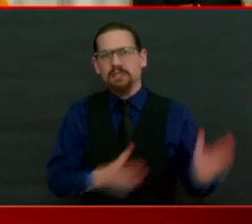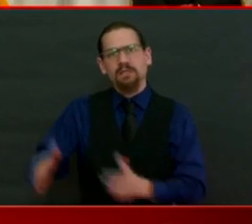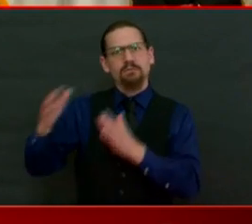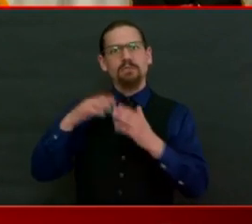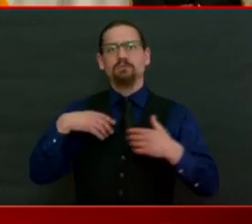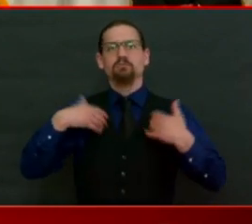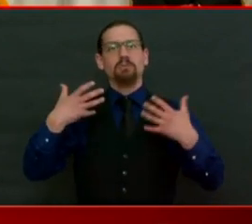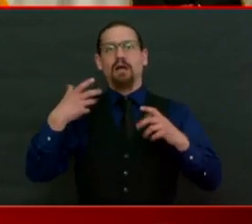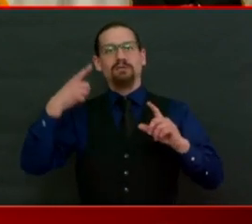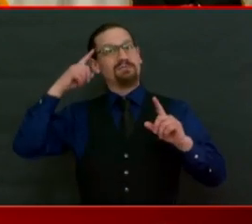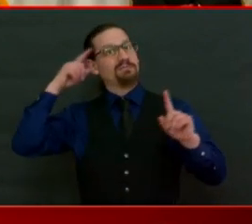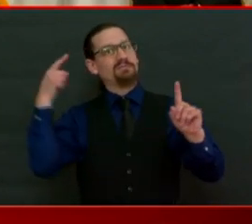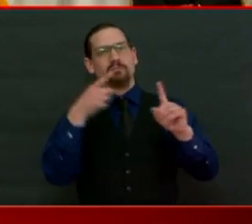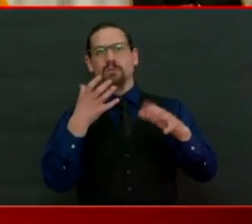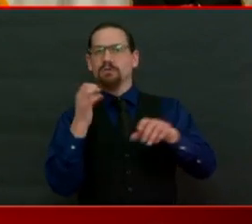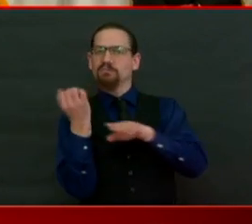coronavirus.